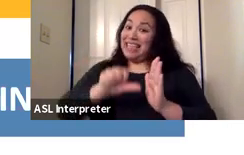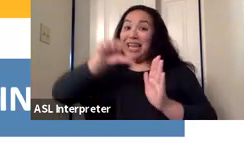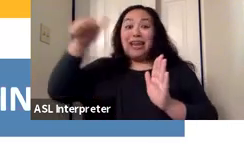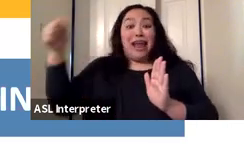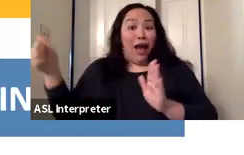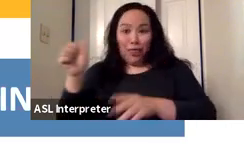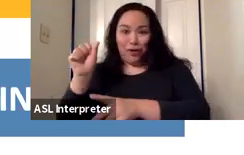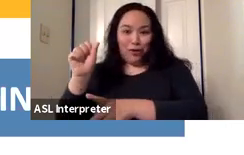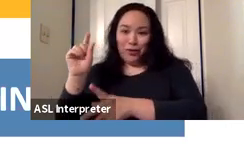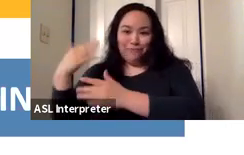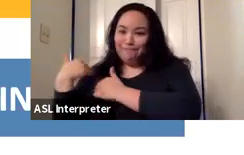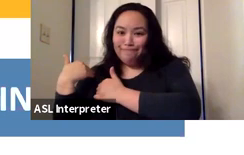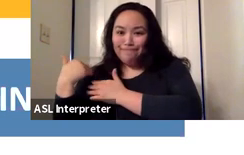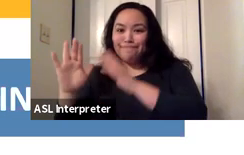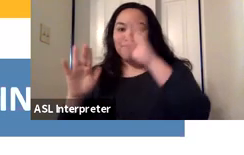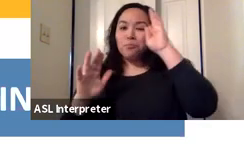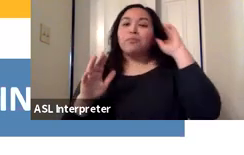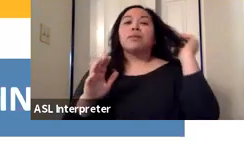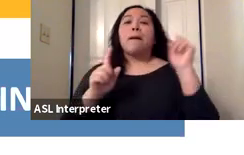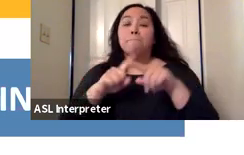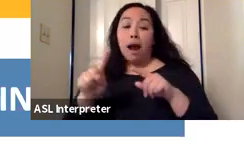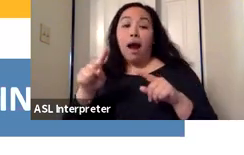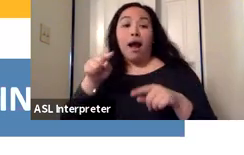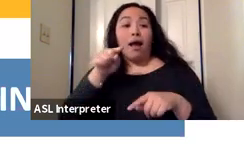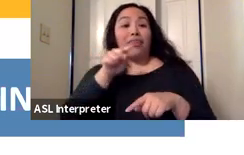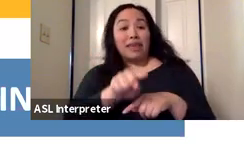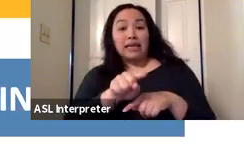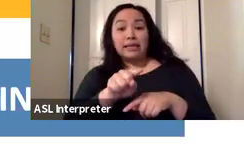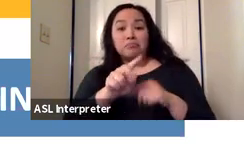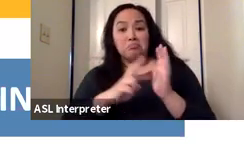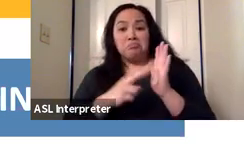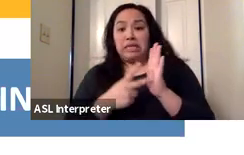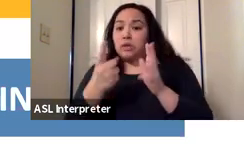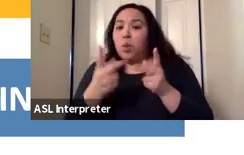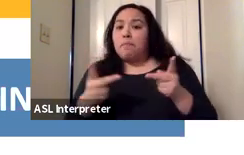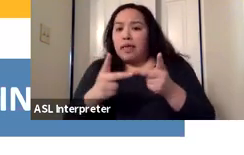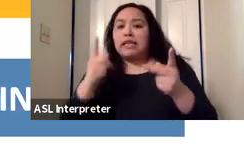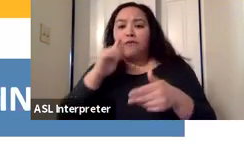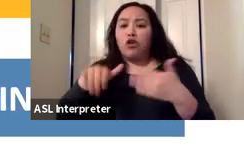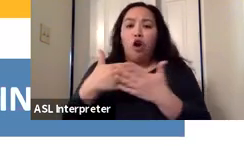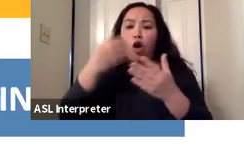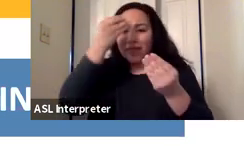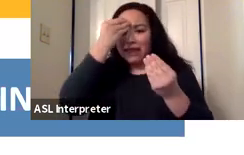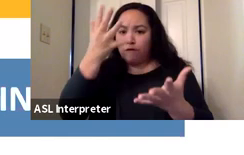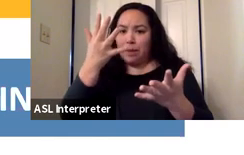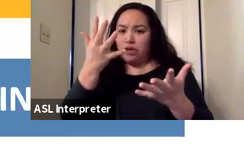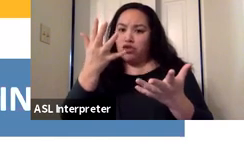overseeing this effort, but it is a place where all of this information is sort of deposited.